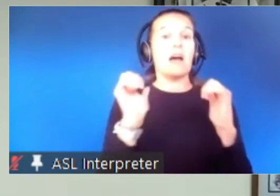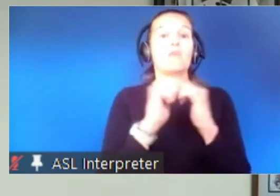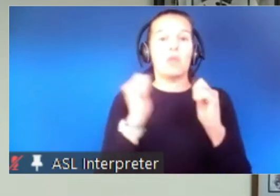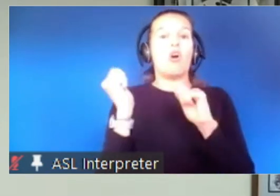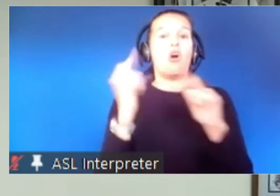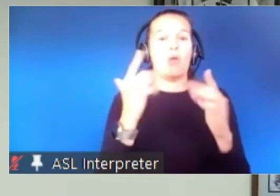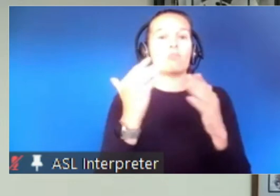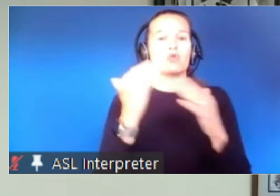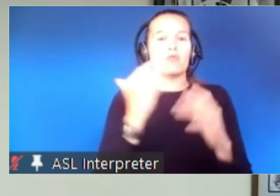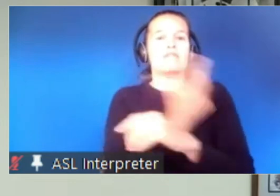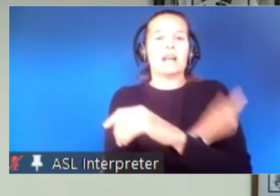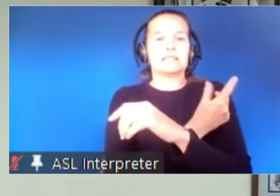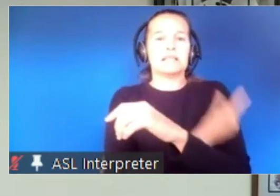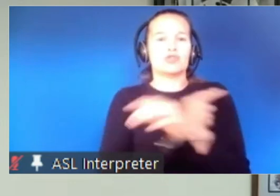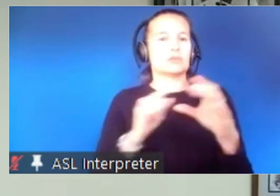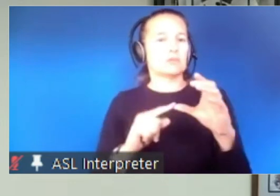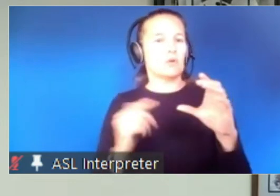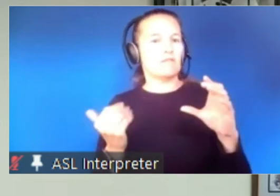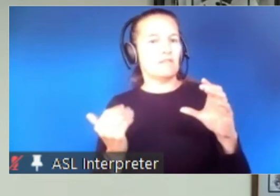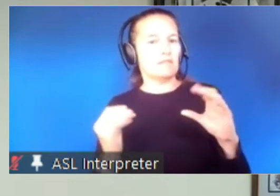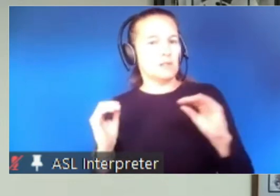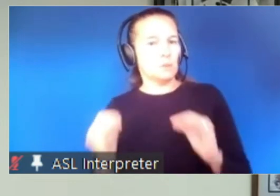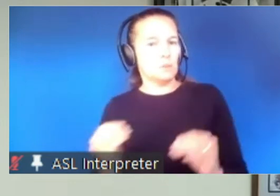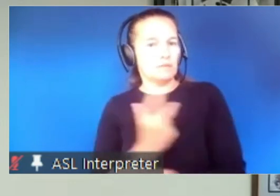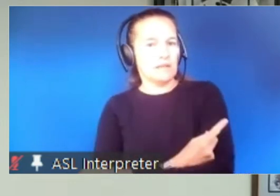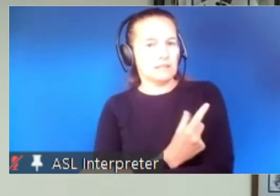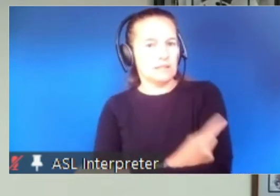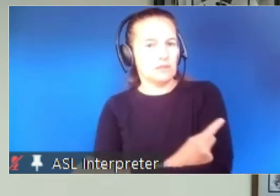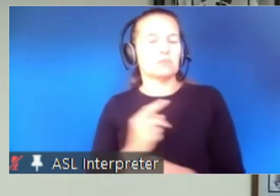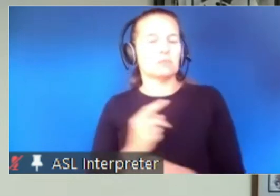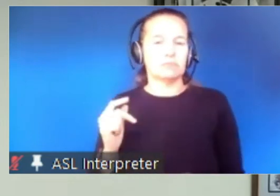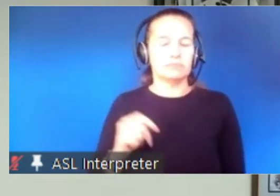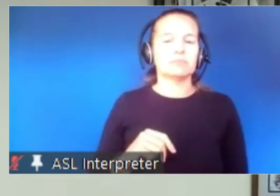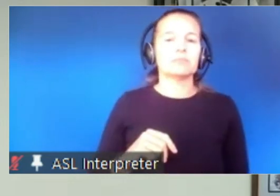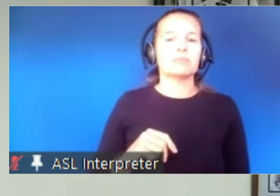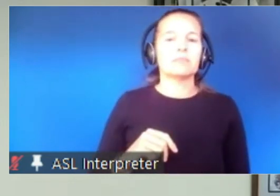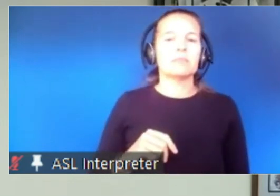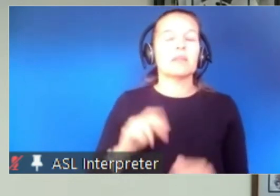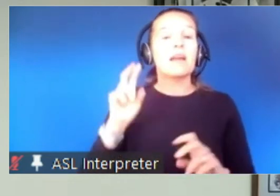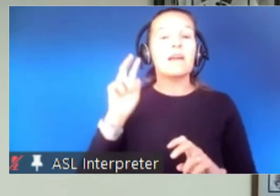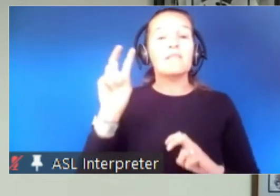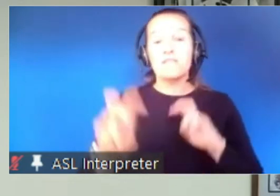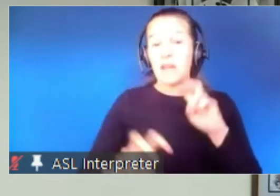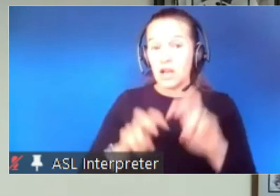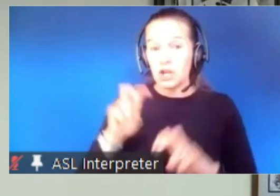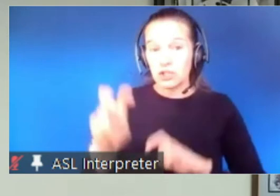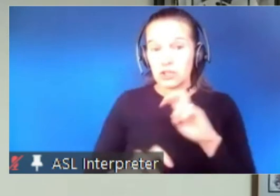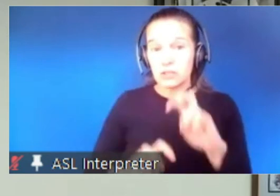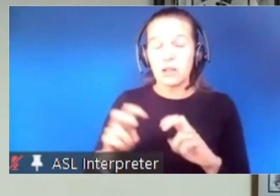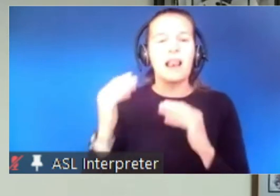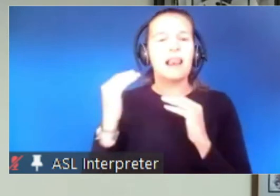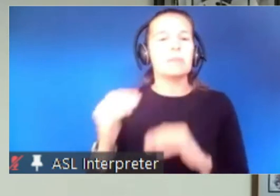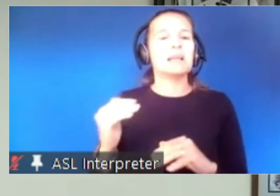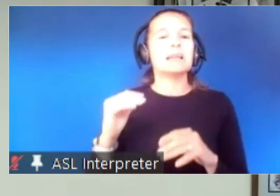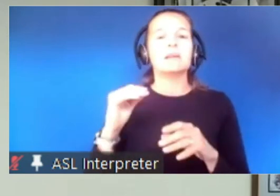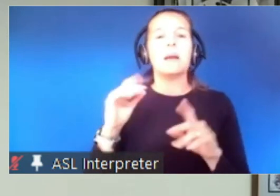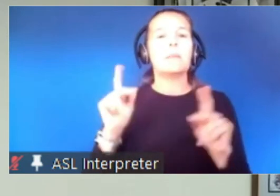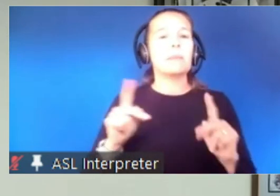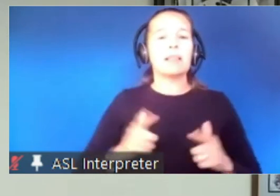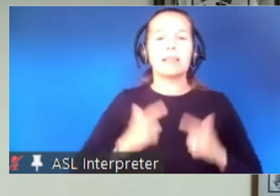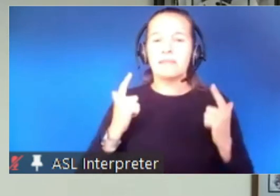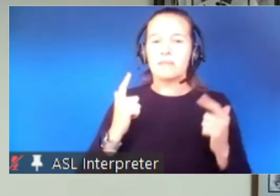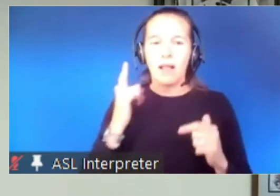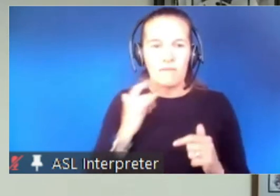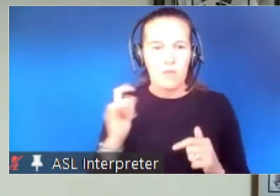of proof vaccination and recent testing fares are limited to people from in the state weekly